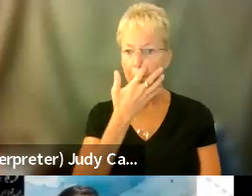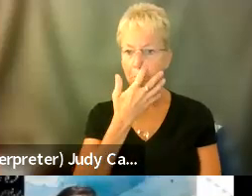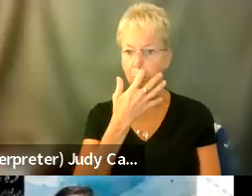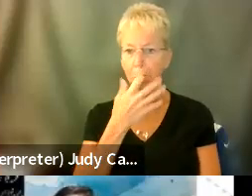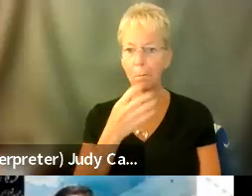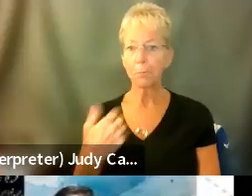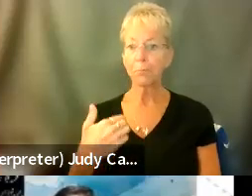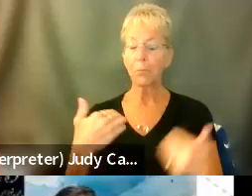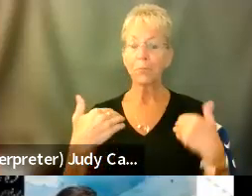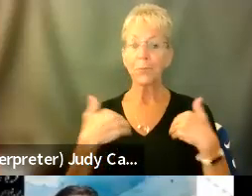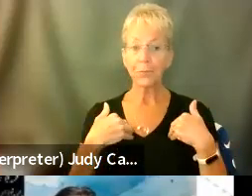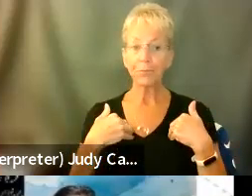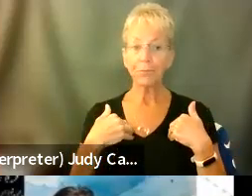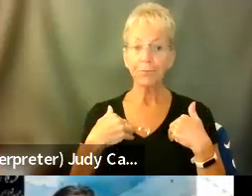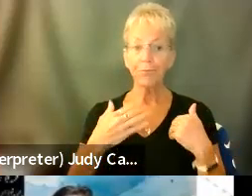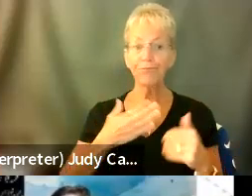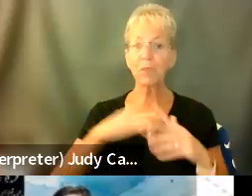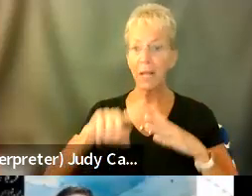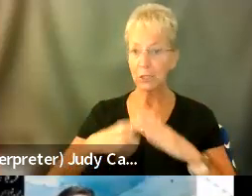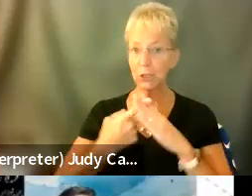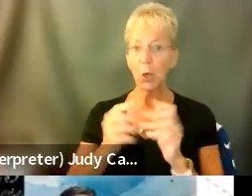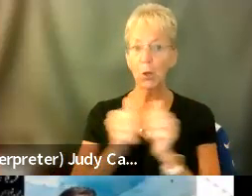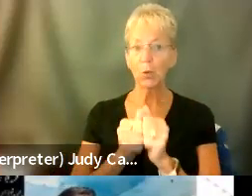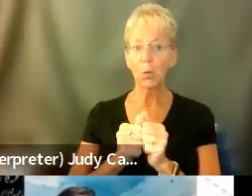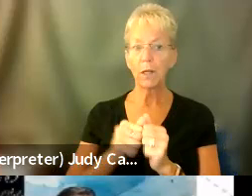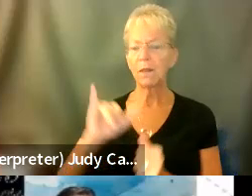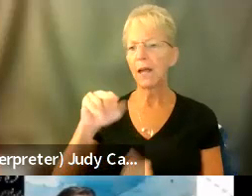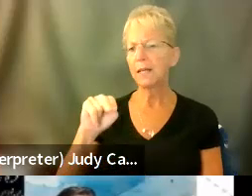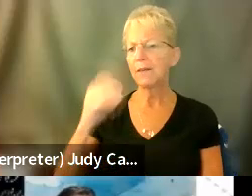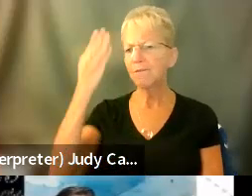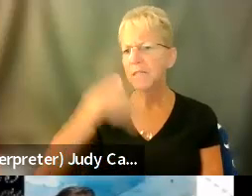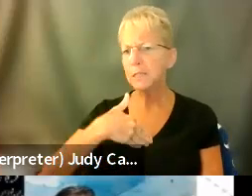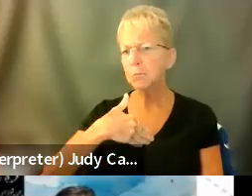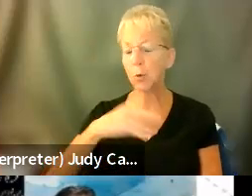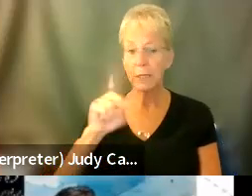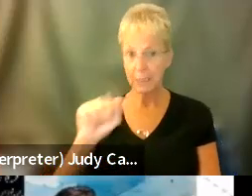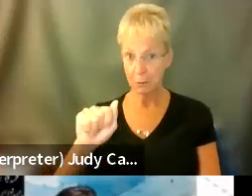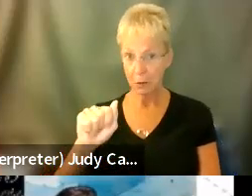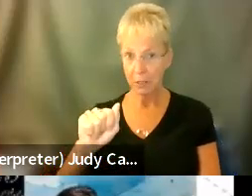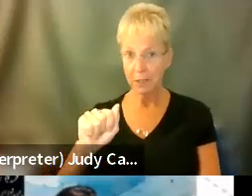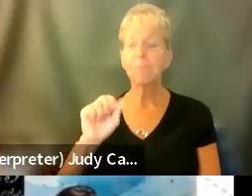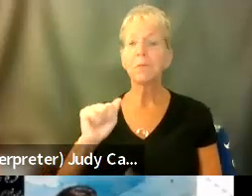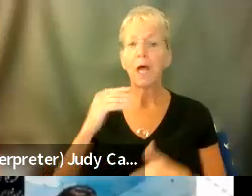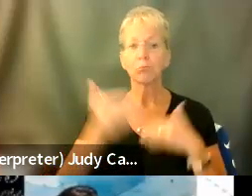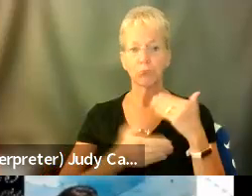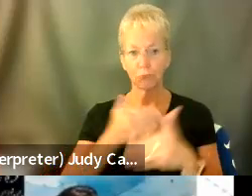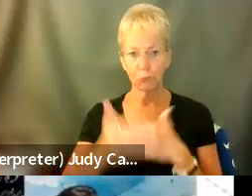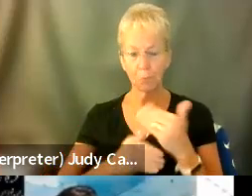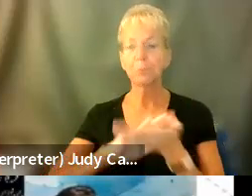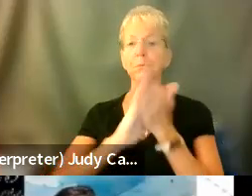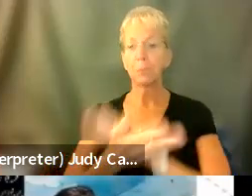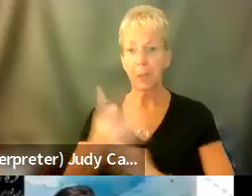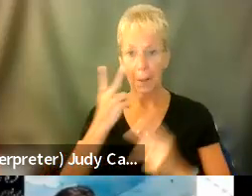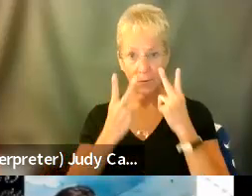I have, I started with invisible disability, and that has progressed to visible disability.